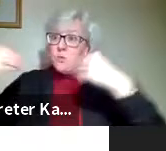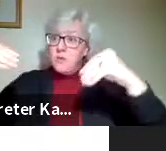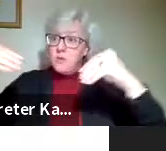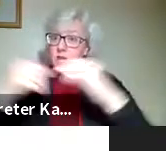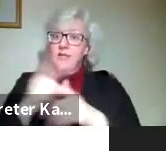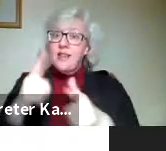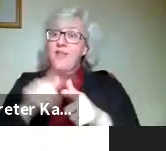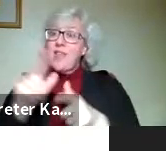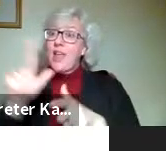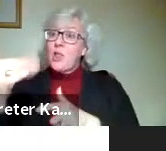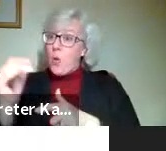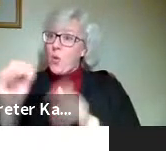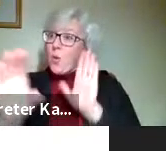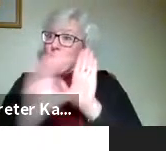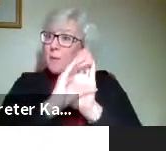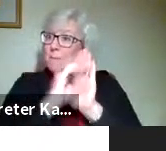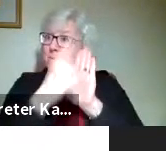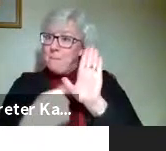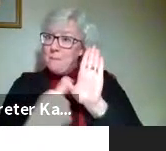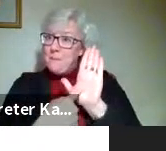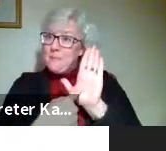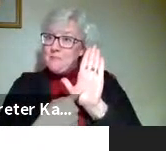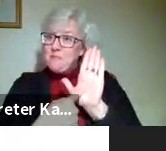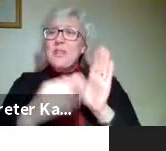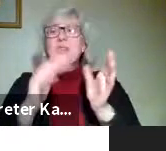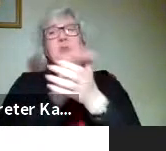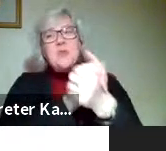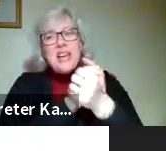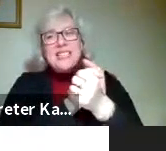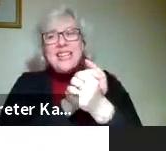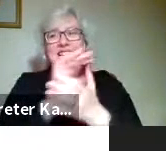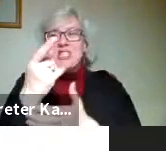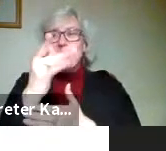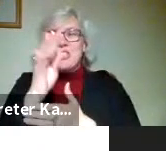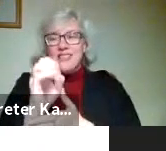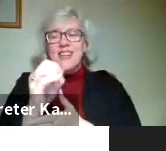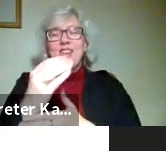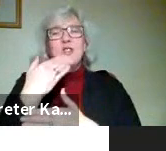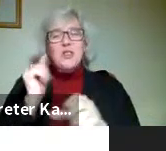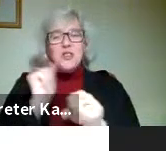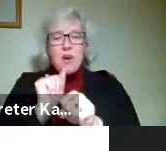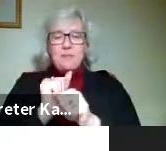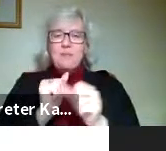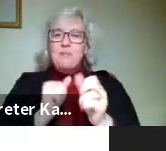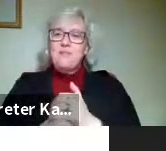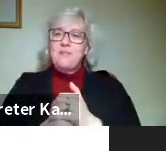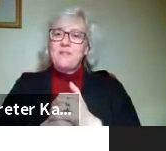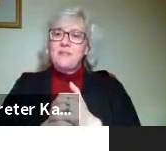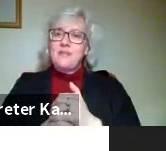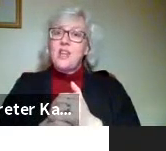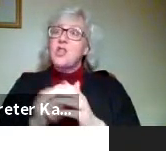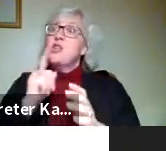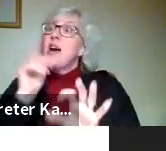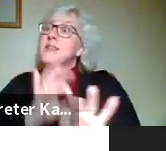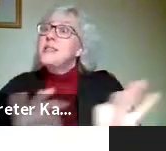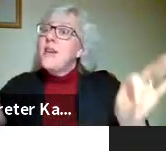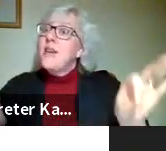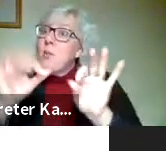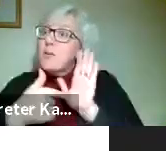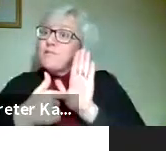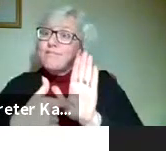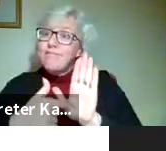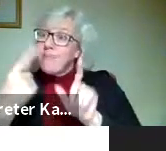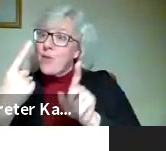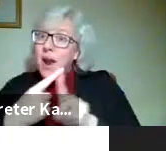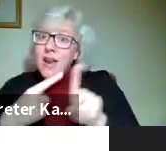and the beautiful packaging. Congratulations, Chelsea, on a job well done. Chelsea has a very important distinction, too.